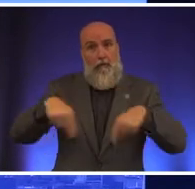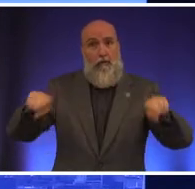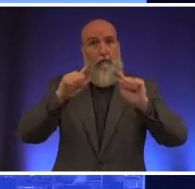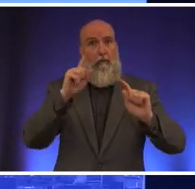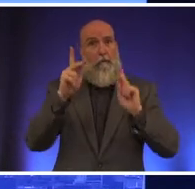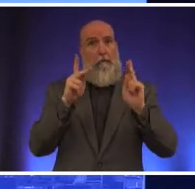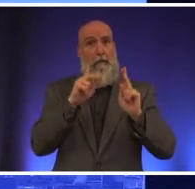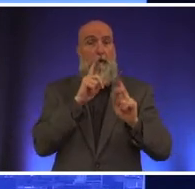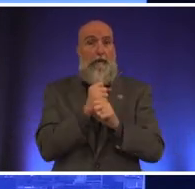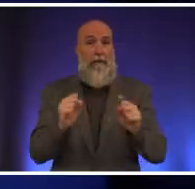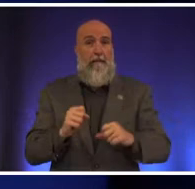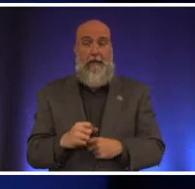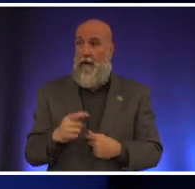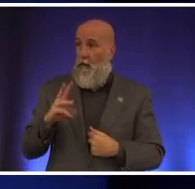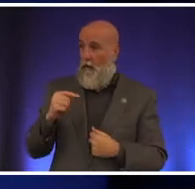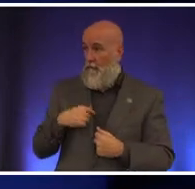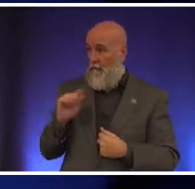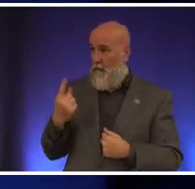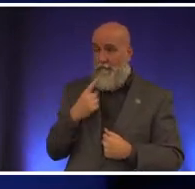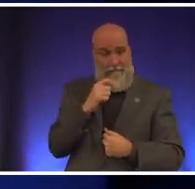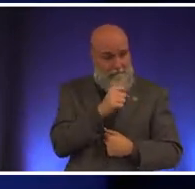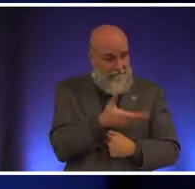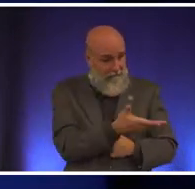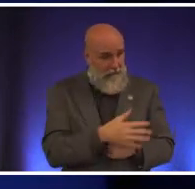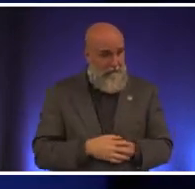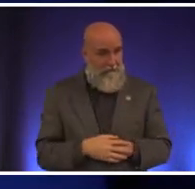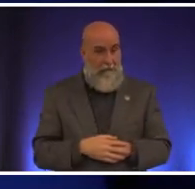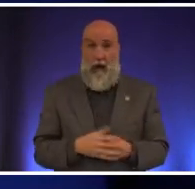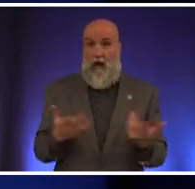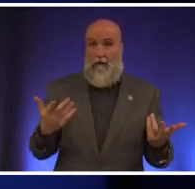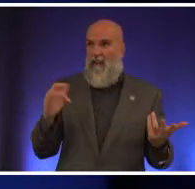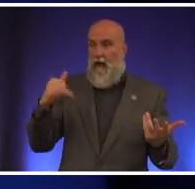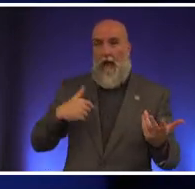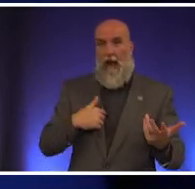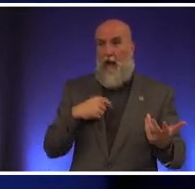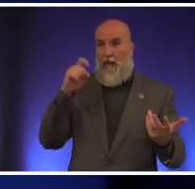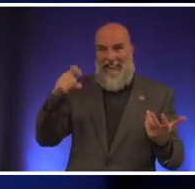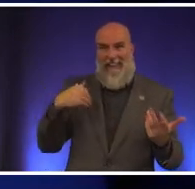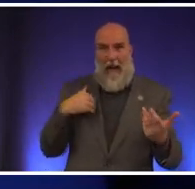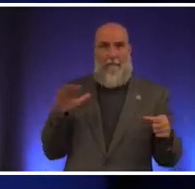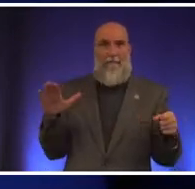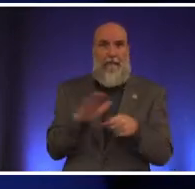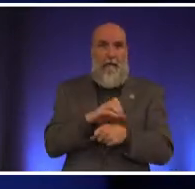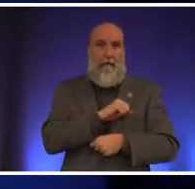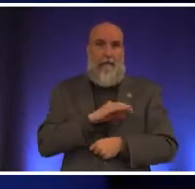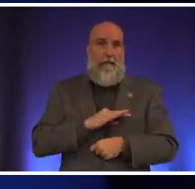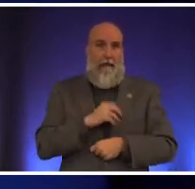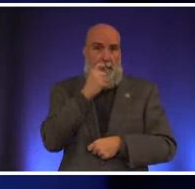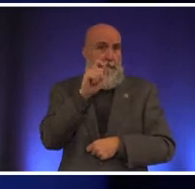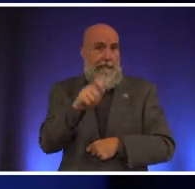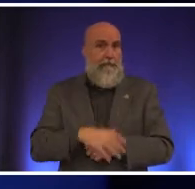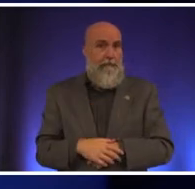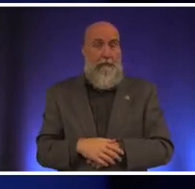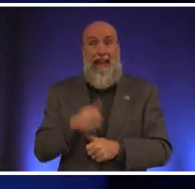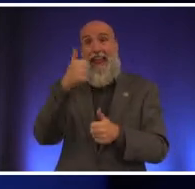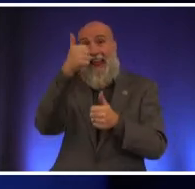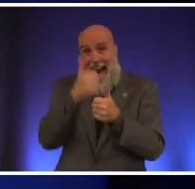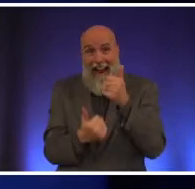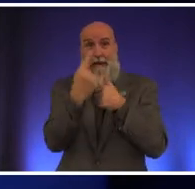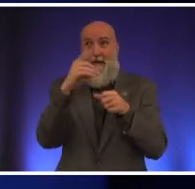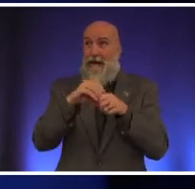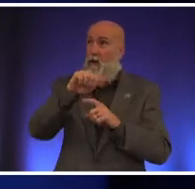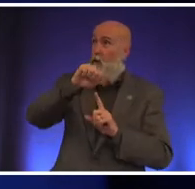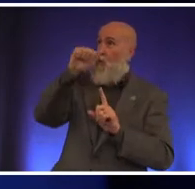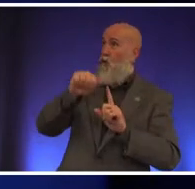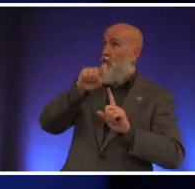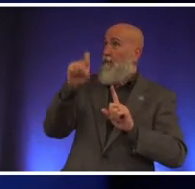yes well um i just said it we need to be fully staffed look everybody in austin texas has